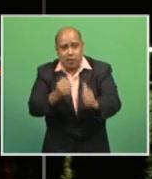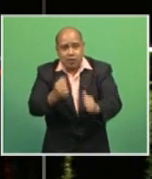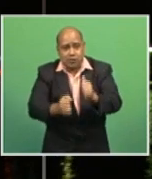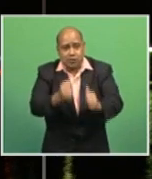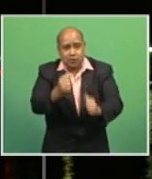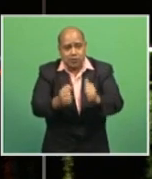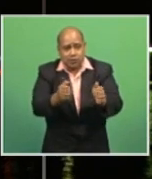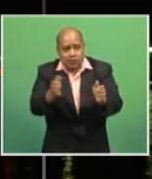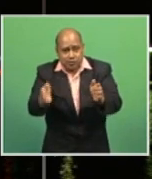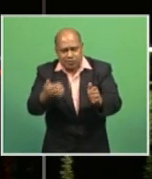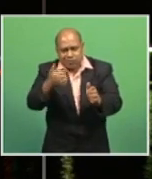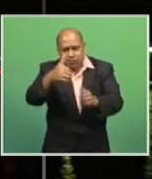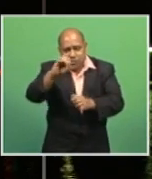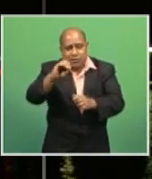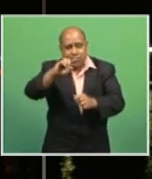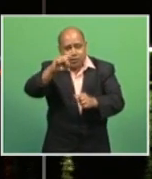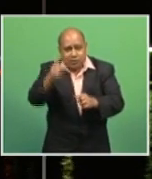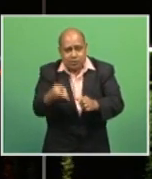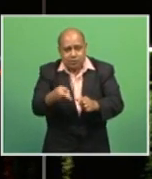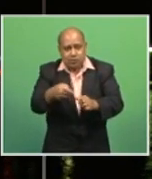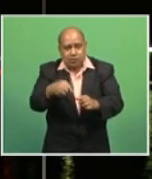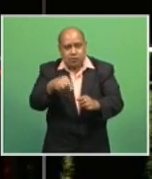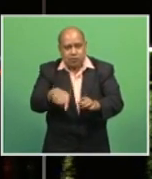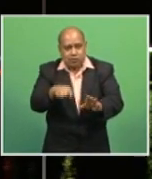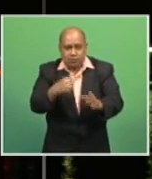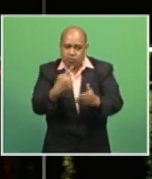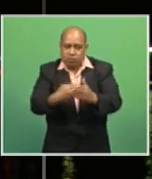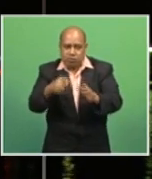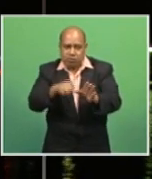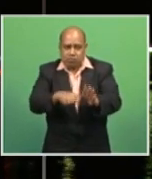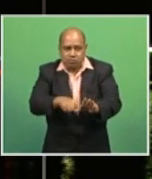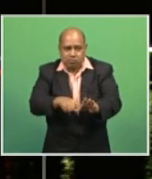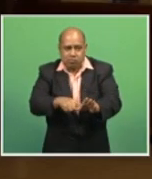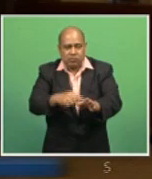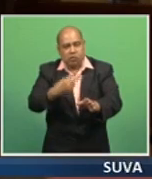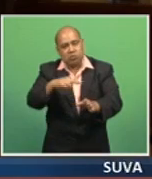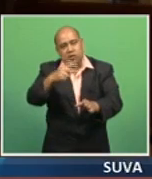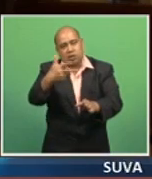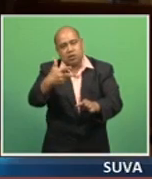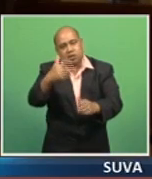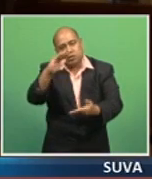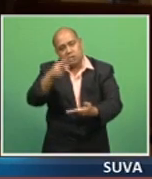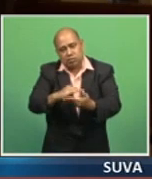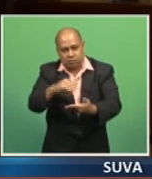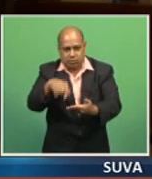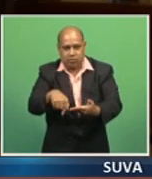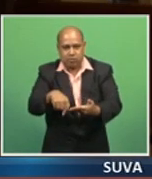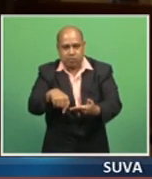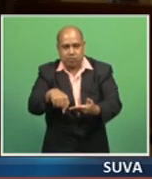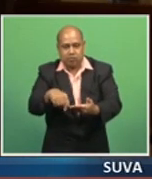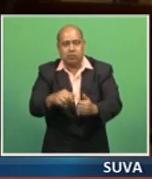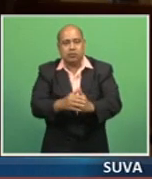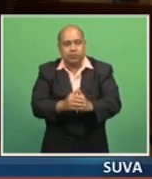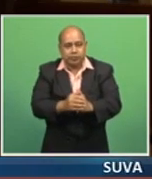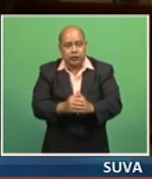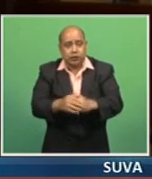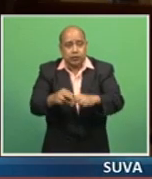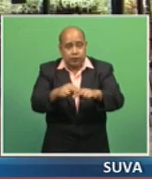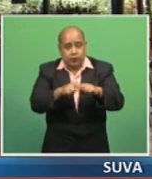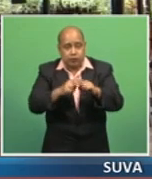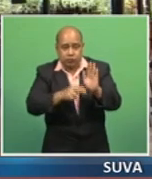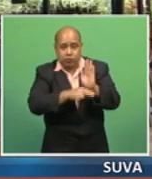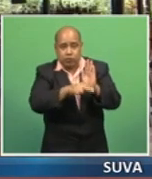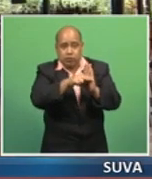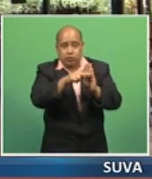,000, but this year there's only been about 28,000. The Fiji Hotel and Tourism Association has